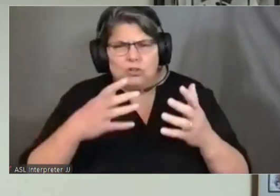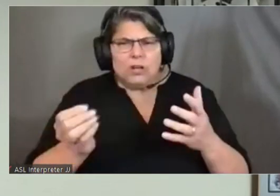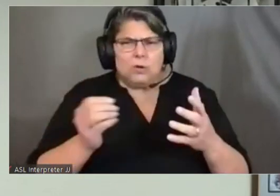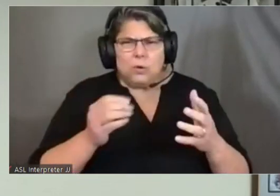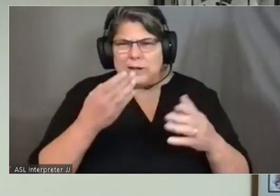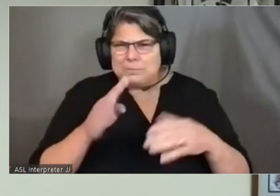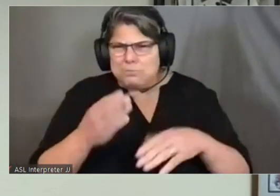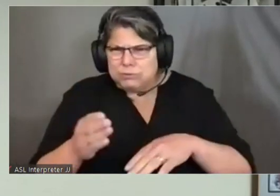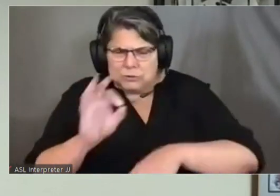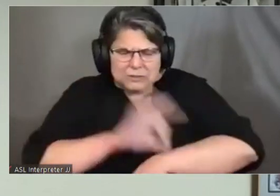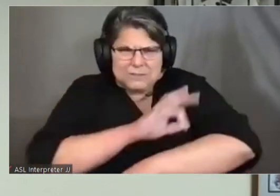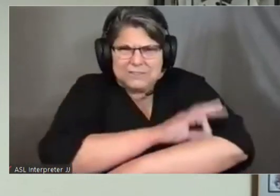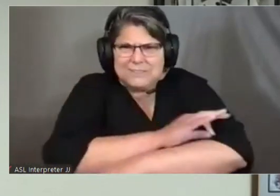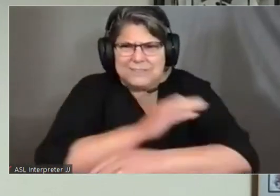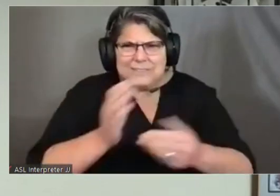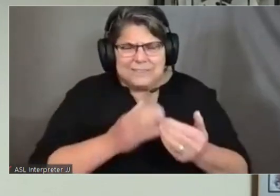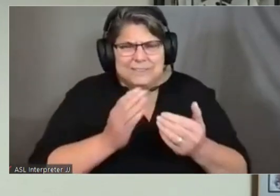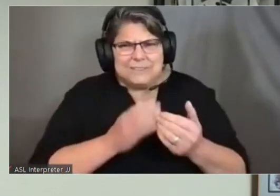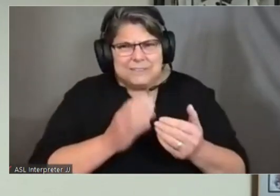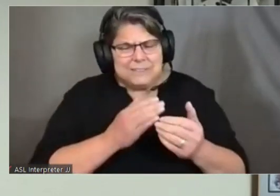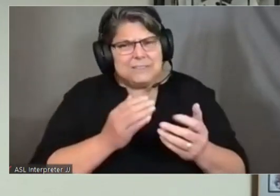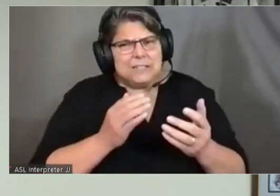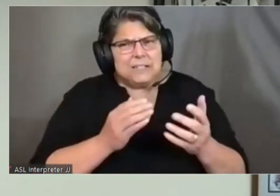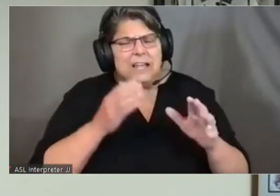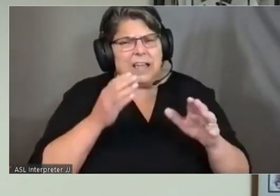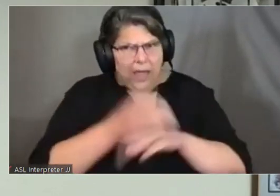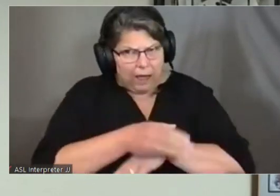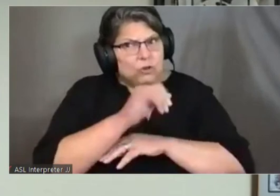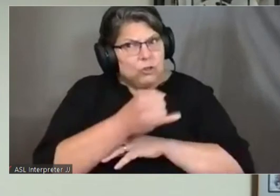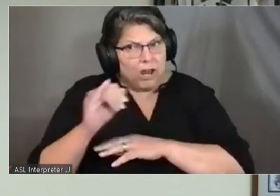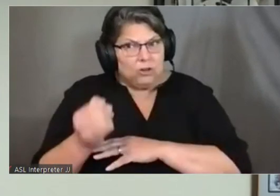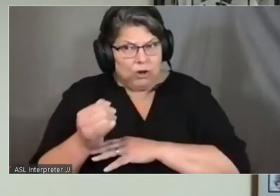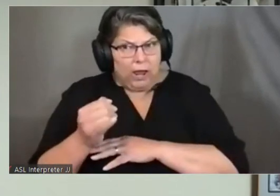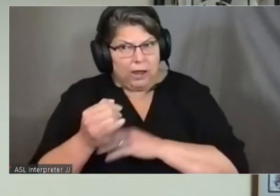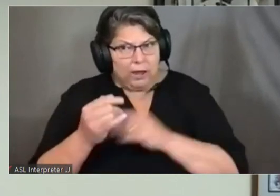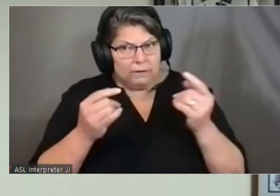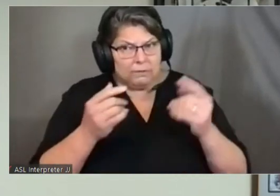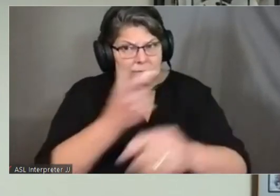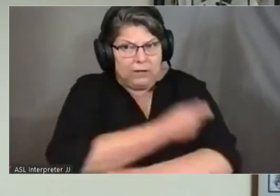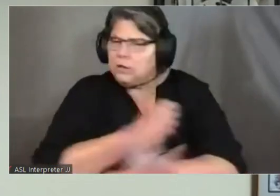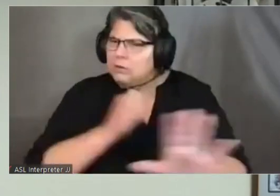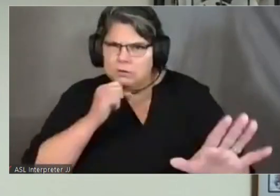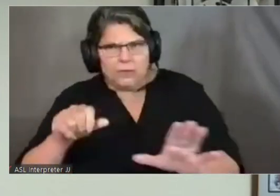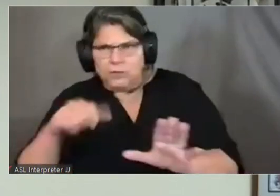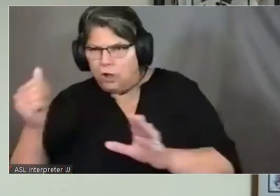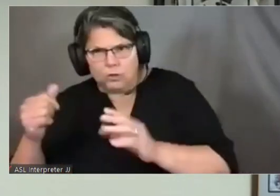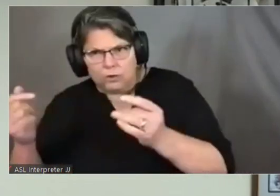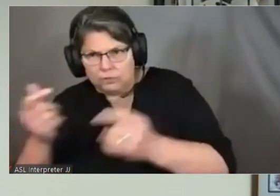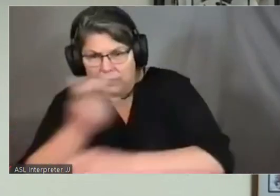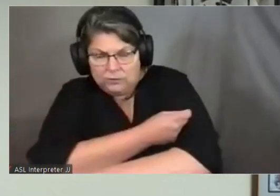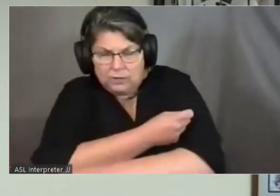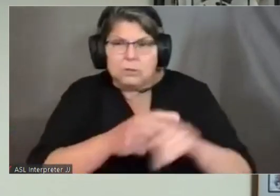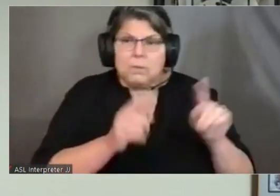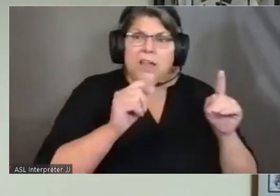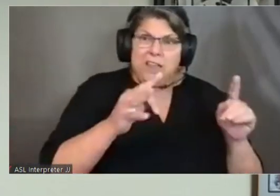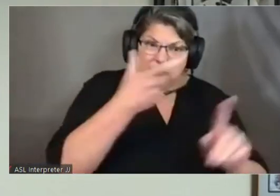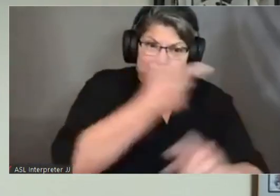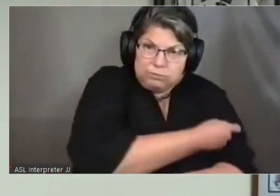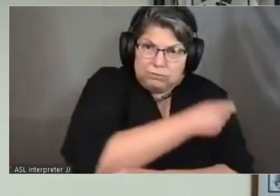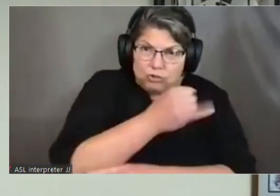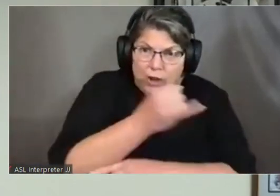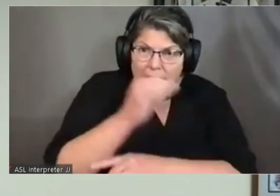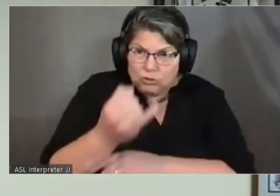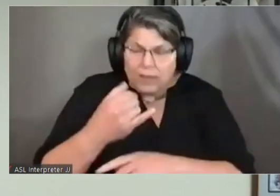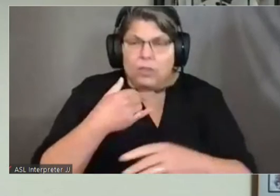Johnson and Johnson vaccine, not the others, then with those symptoms they should seek medical evaluation of their